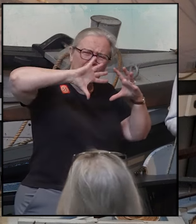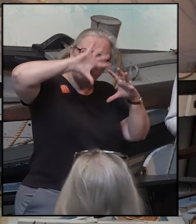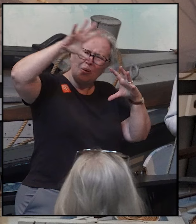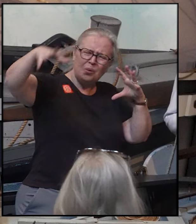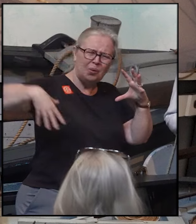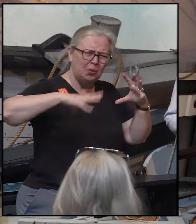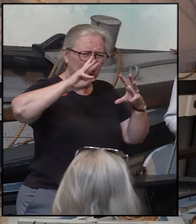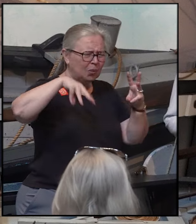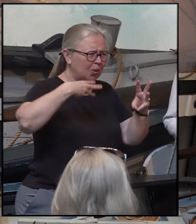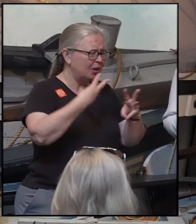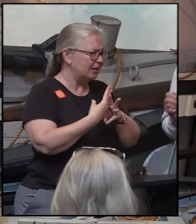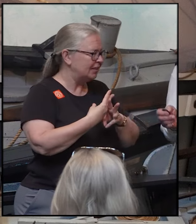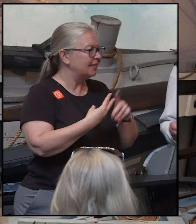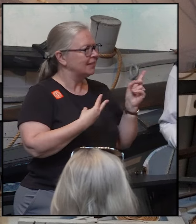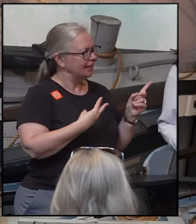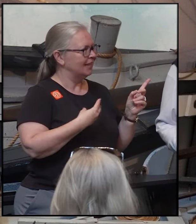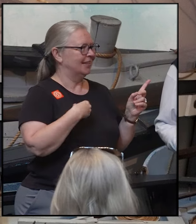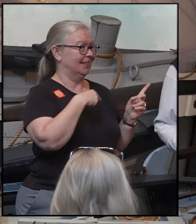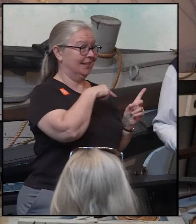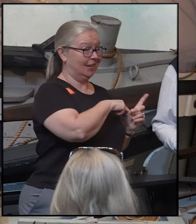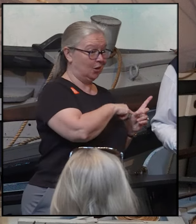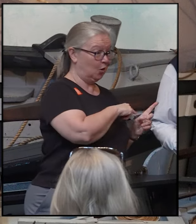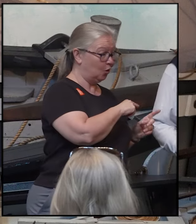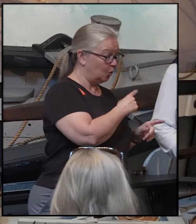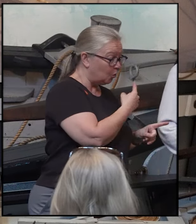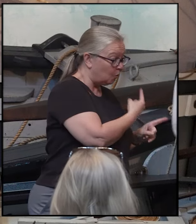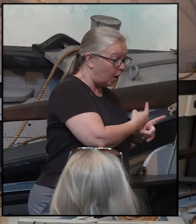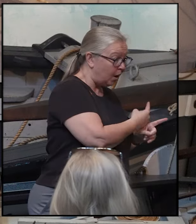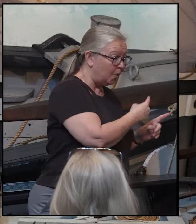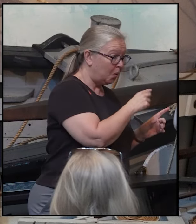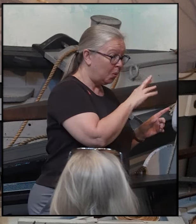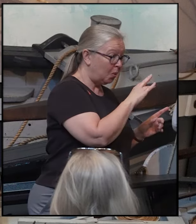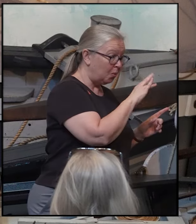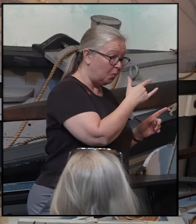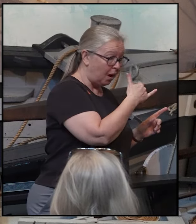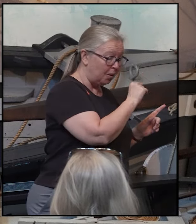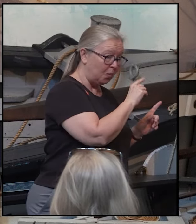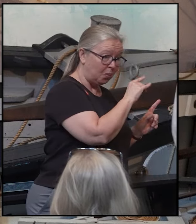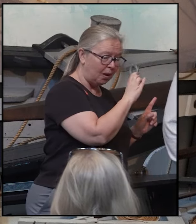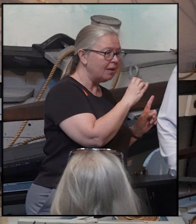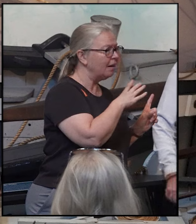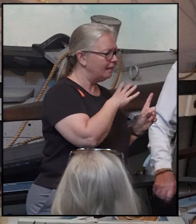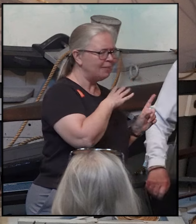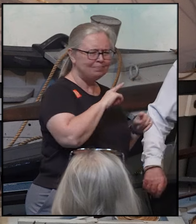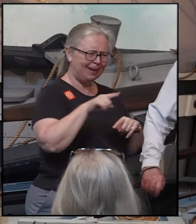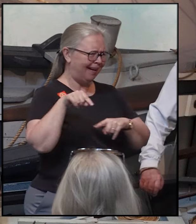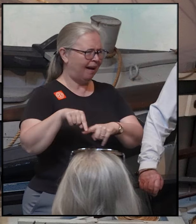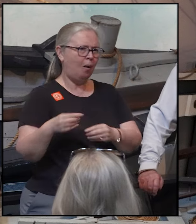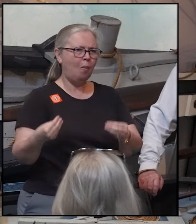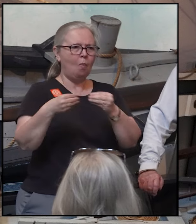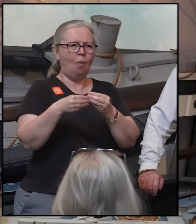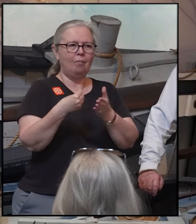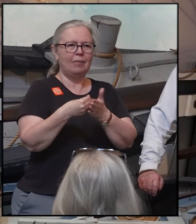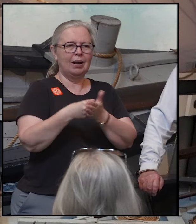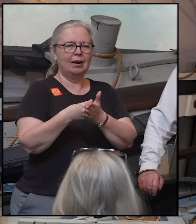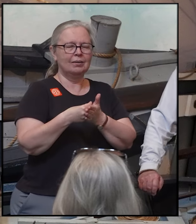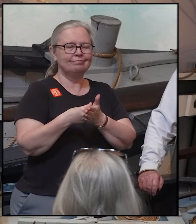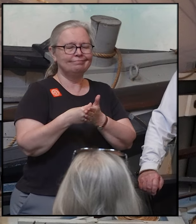those right whales were okay. But we can see where the money was. Except, there's one other little problem.